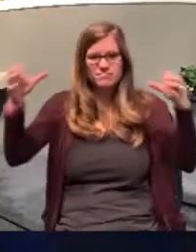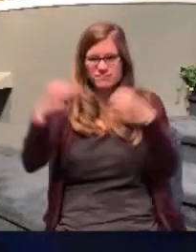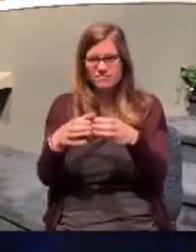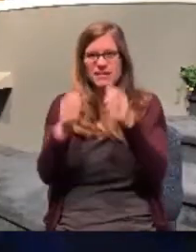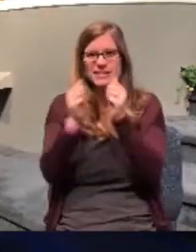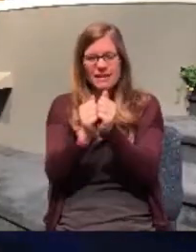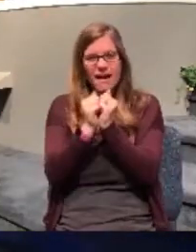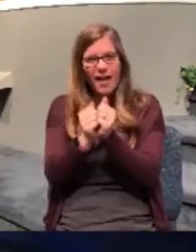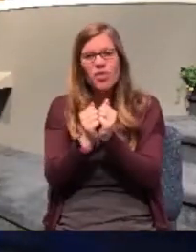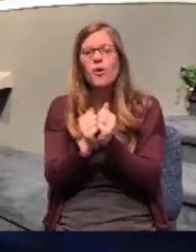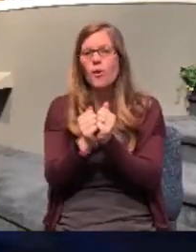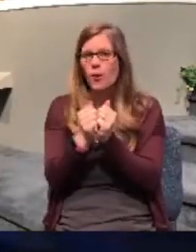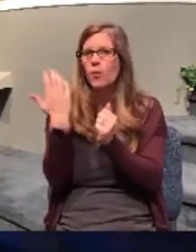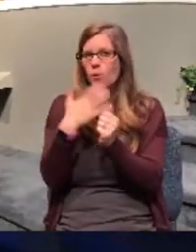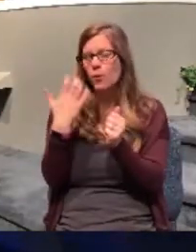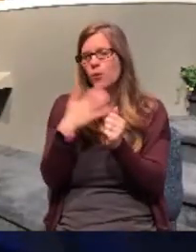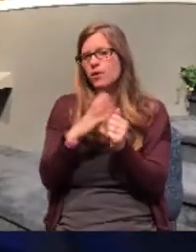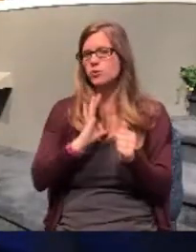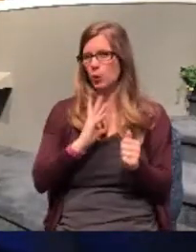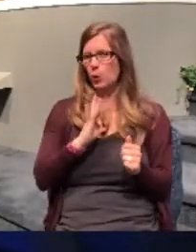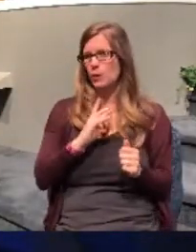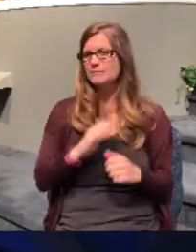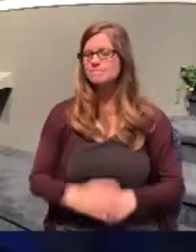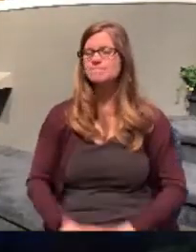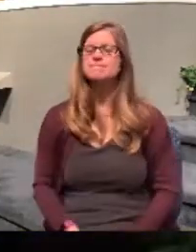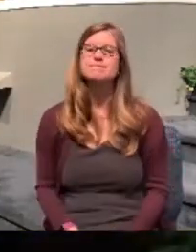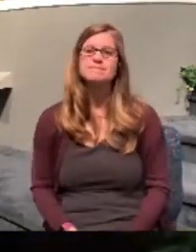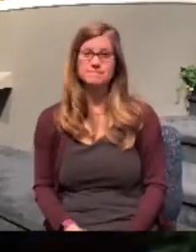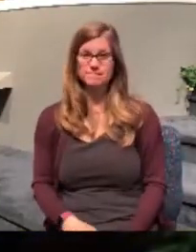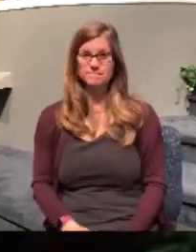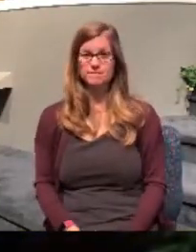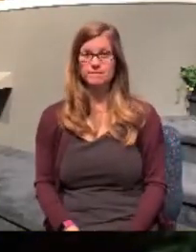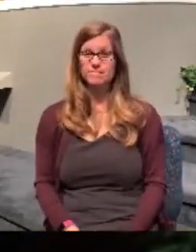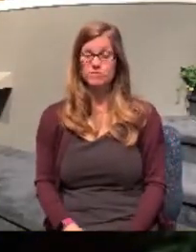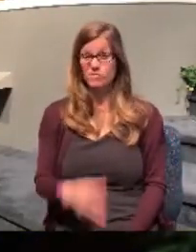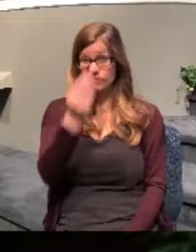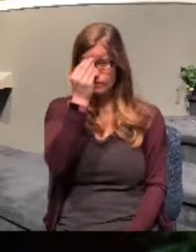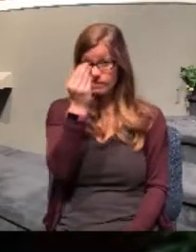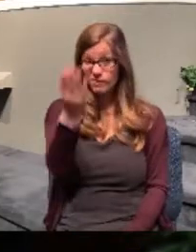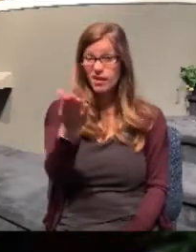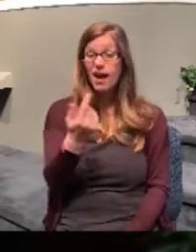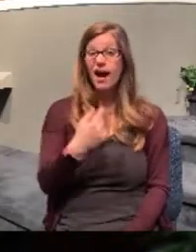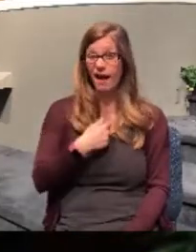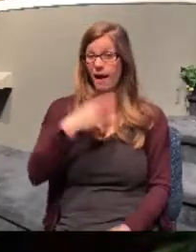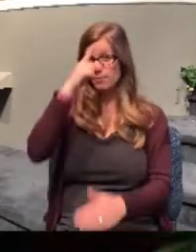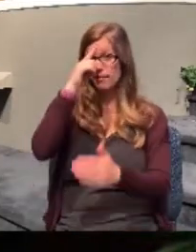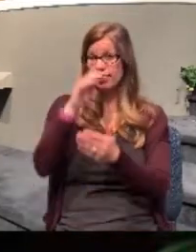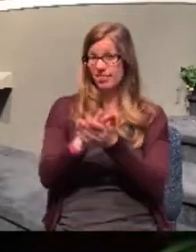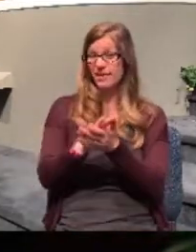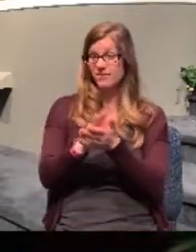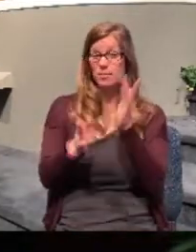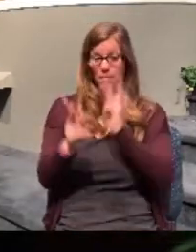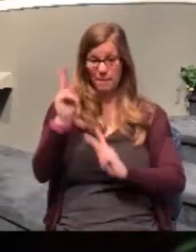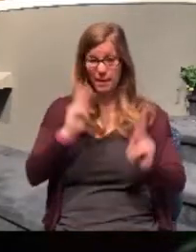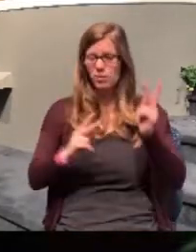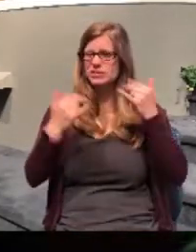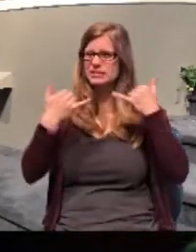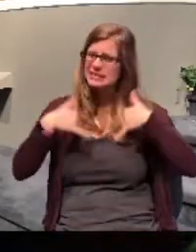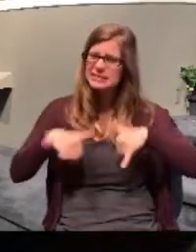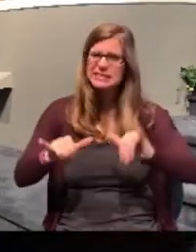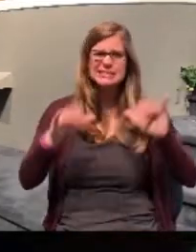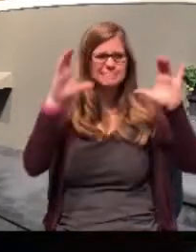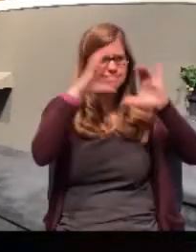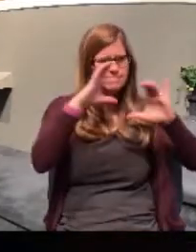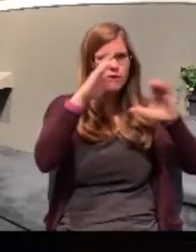and that's what he did right here in Philippi. My friend, I believe that people still are seeking the